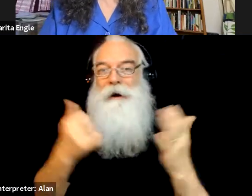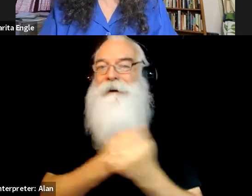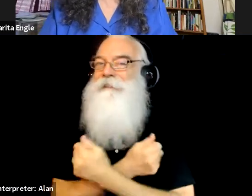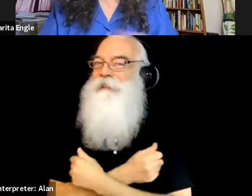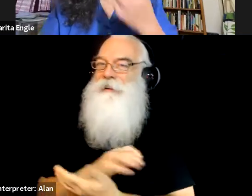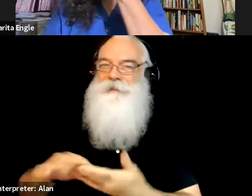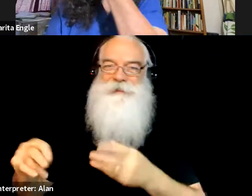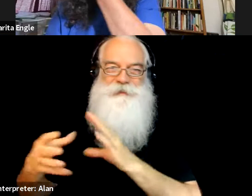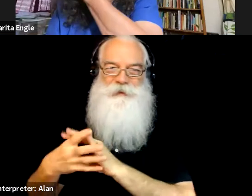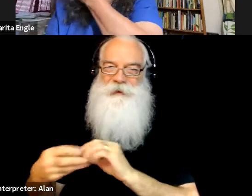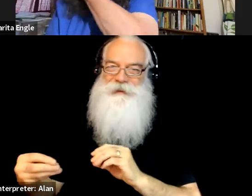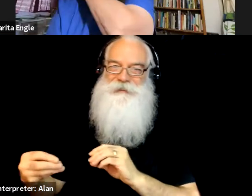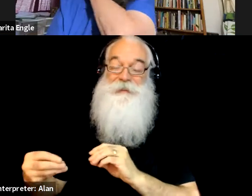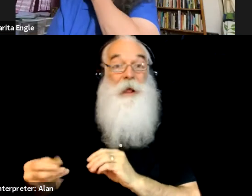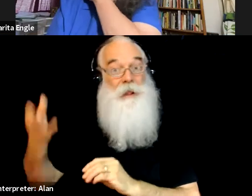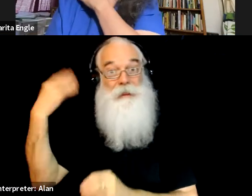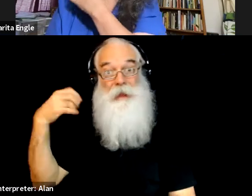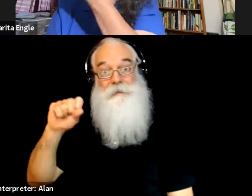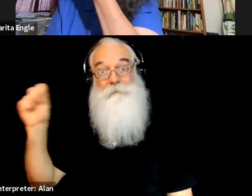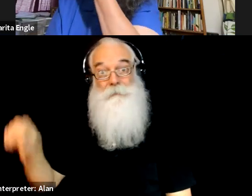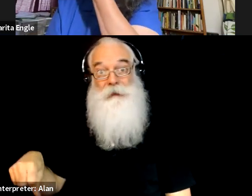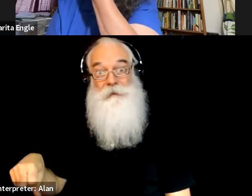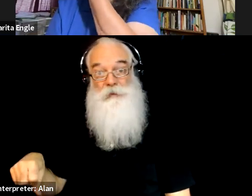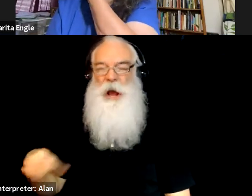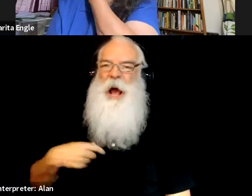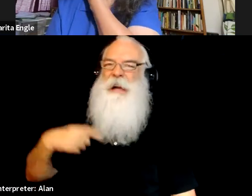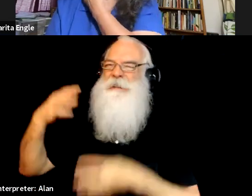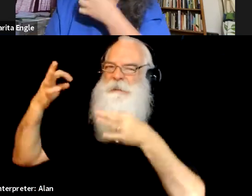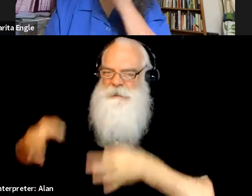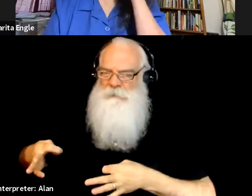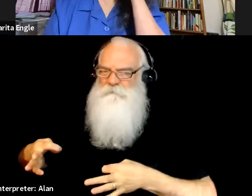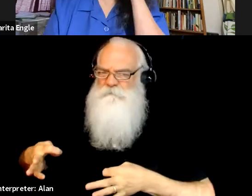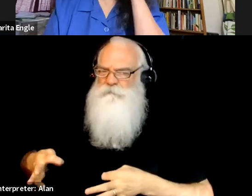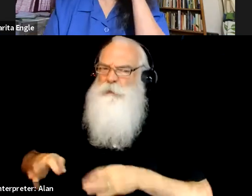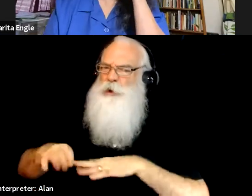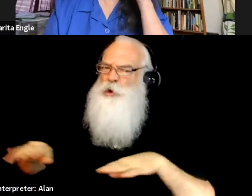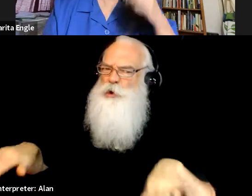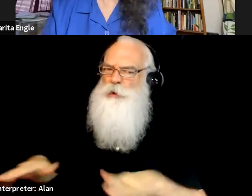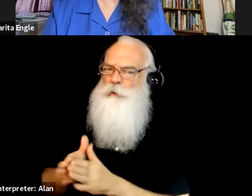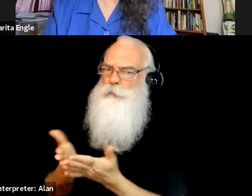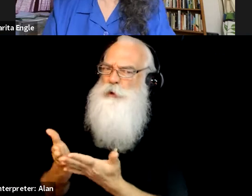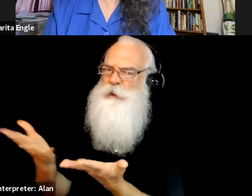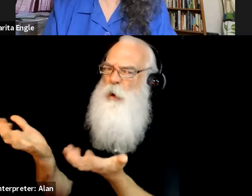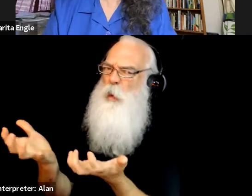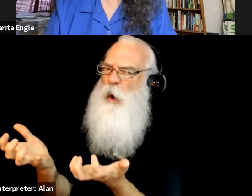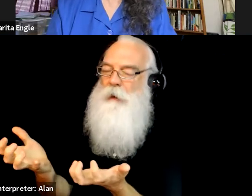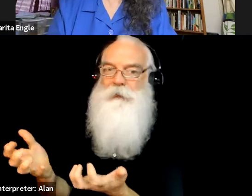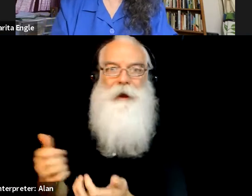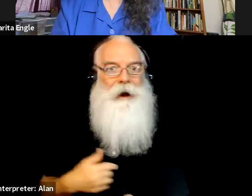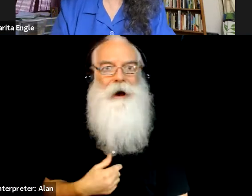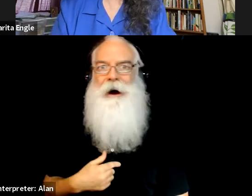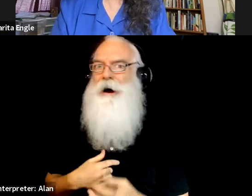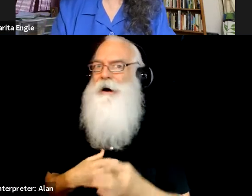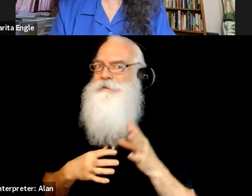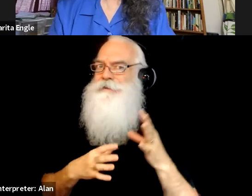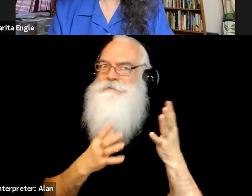up doing. And like my last semester, when I really decided I want to do children's books, I was just drawn to draw like Latino faces. And I ended up